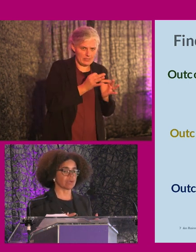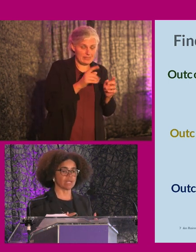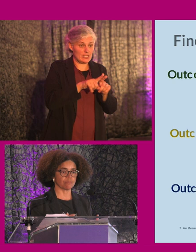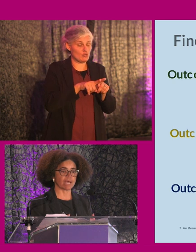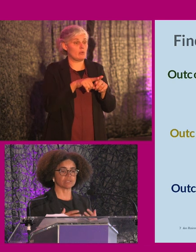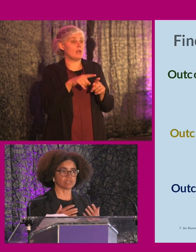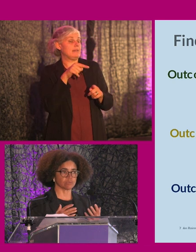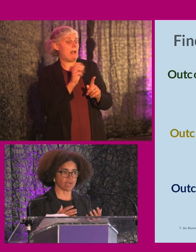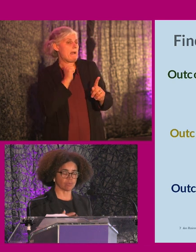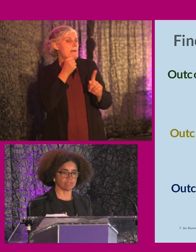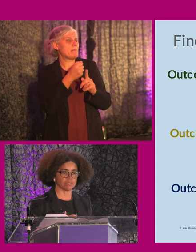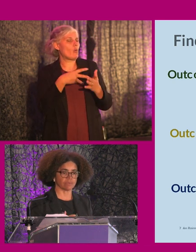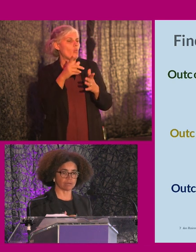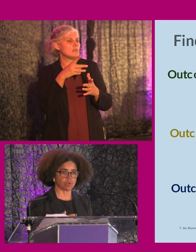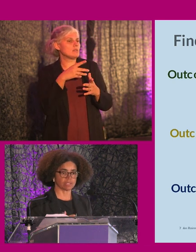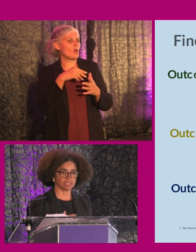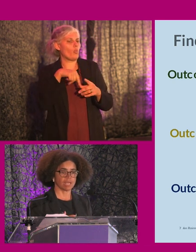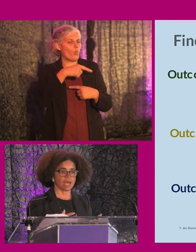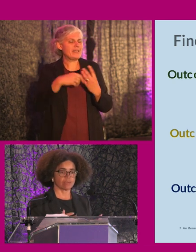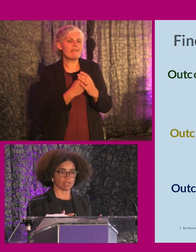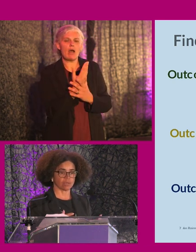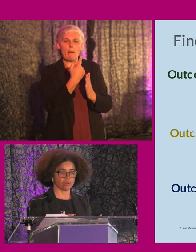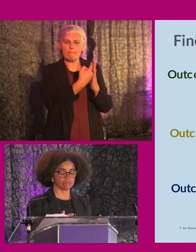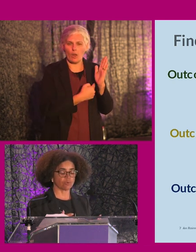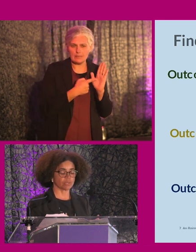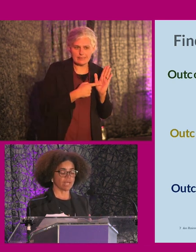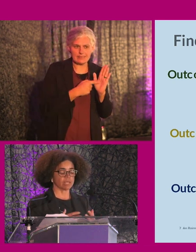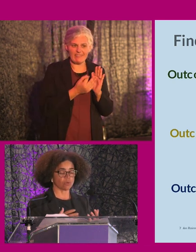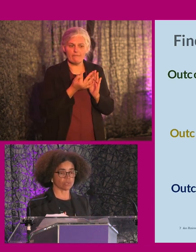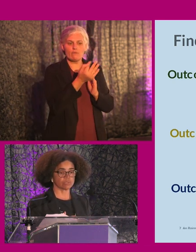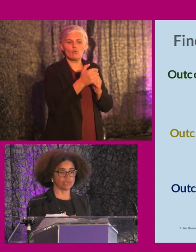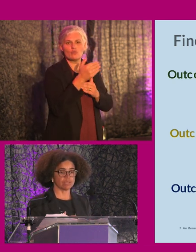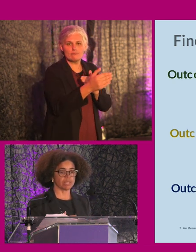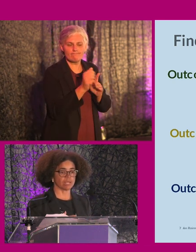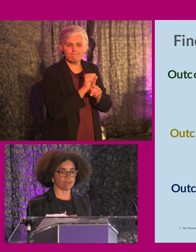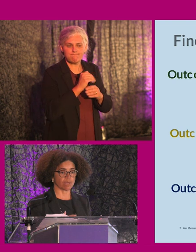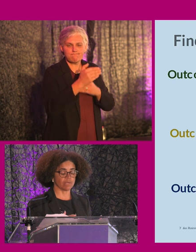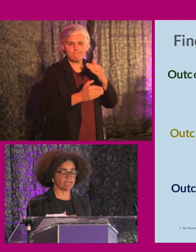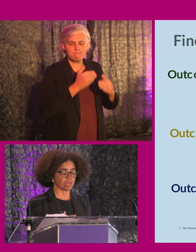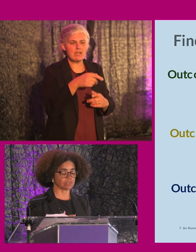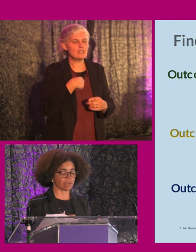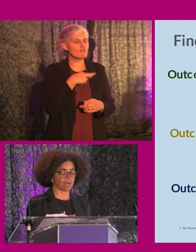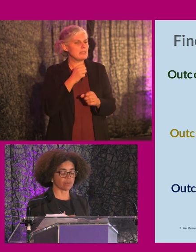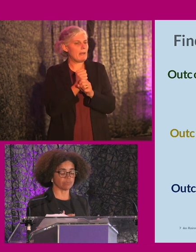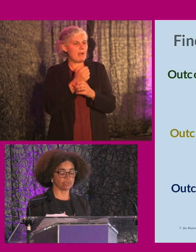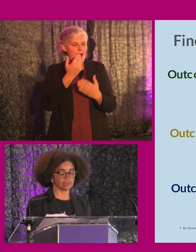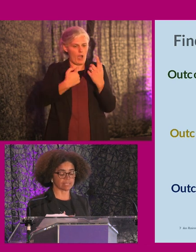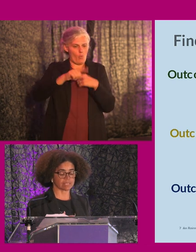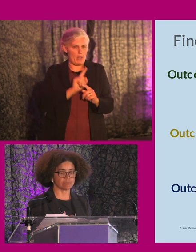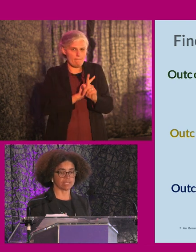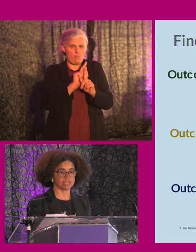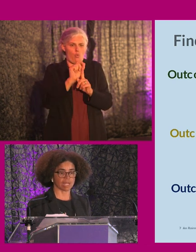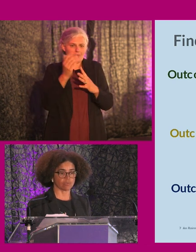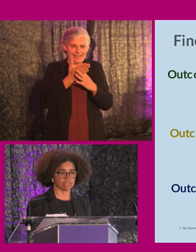EDI will impact in terms of how we develop policy, uh, going forward. It'll also really be, really about, um, how improving